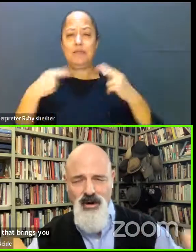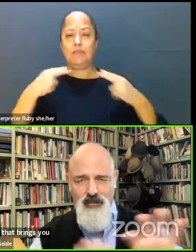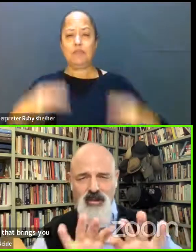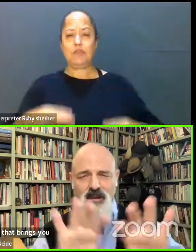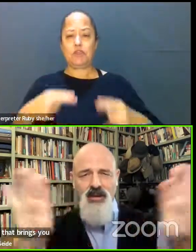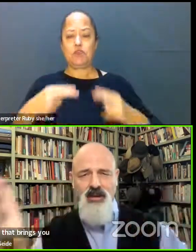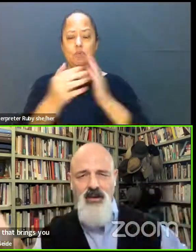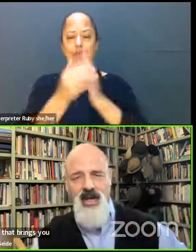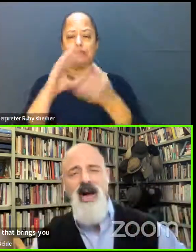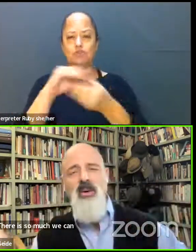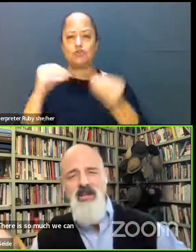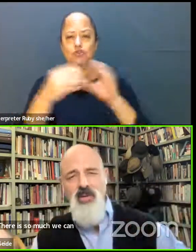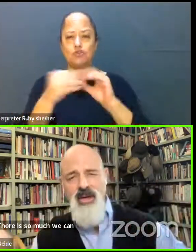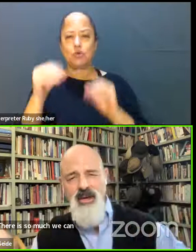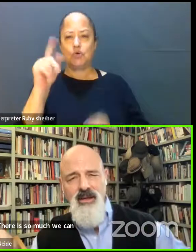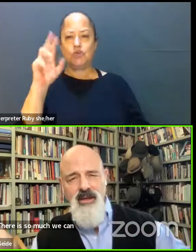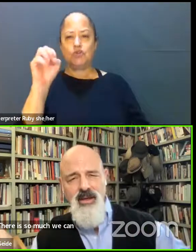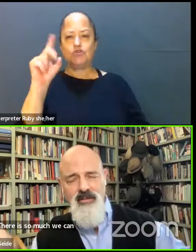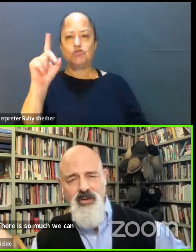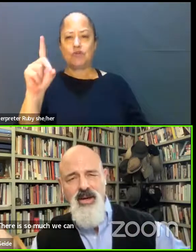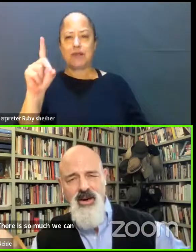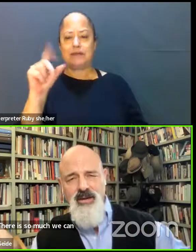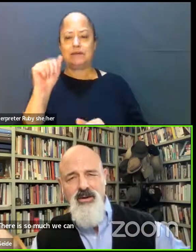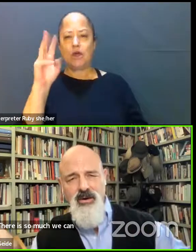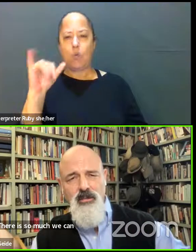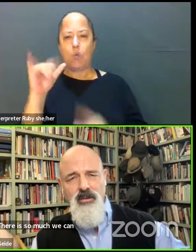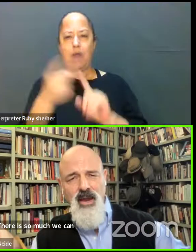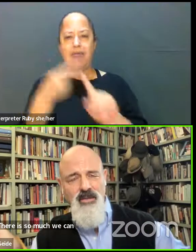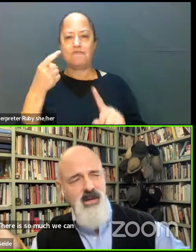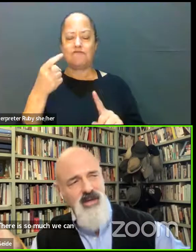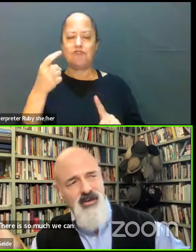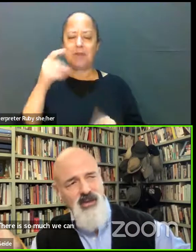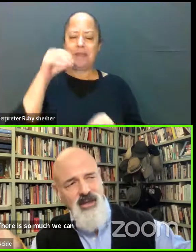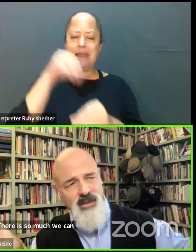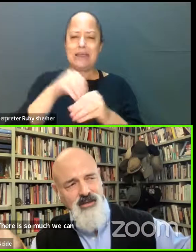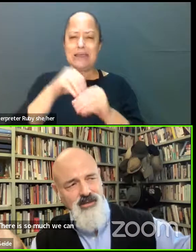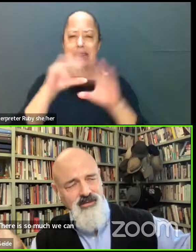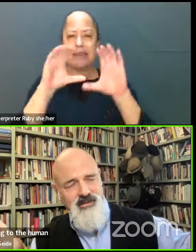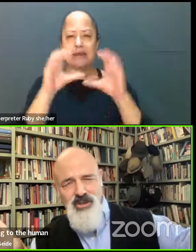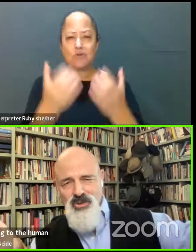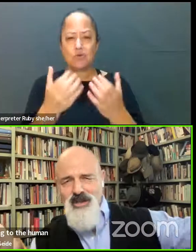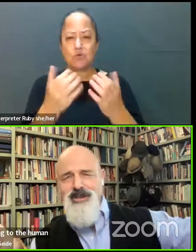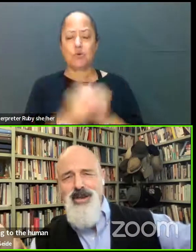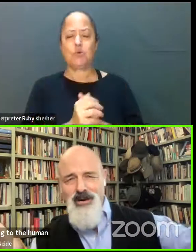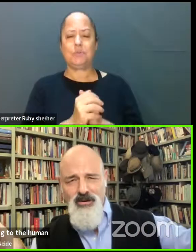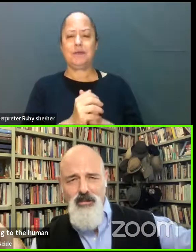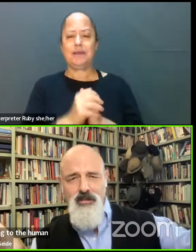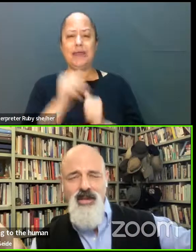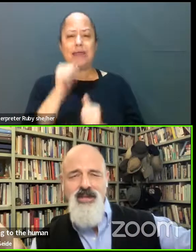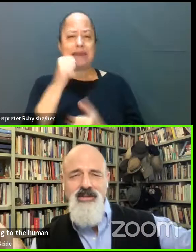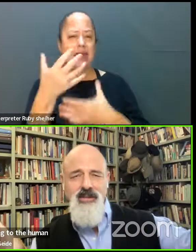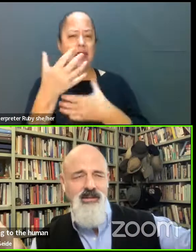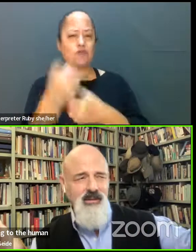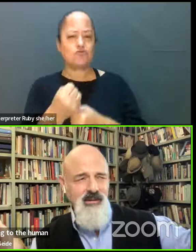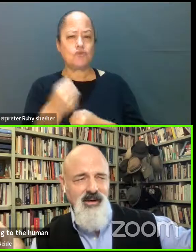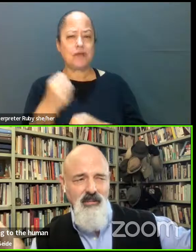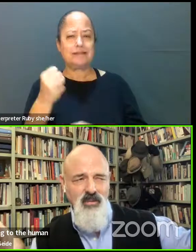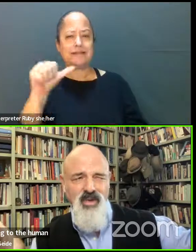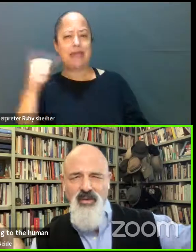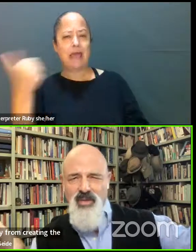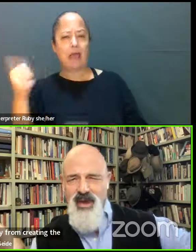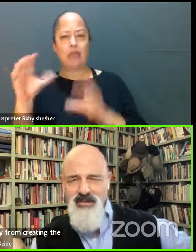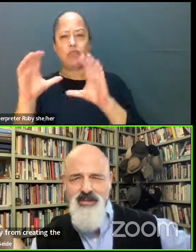away from how it is we kind of create our in group, and then not only distrust the out group, begin to